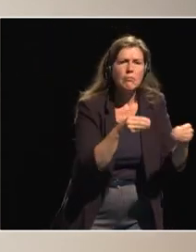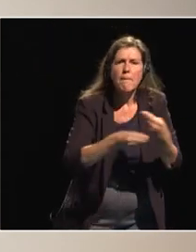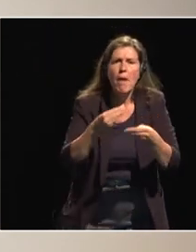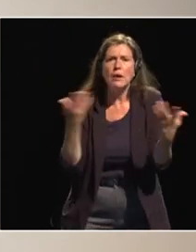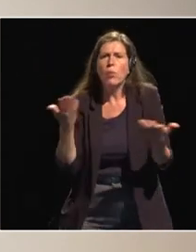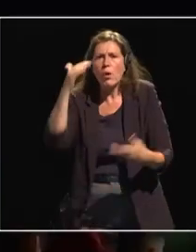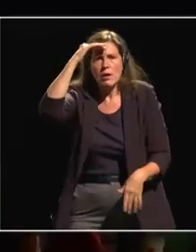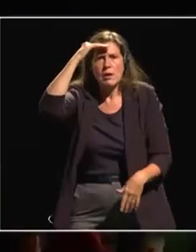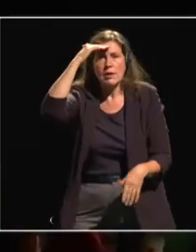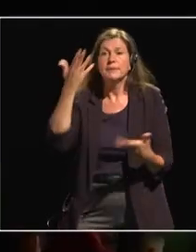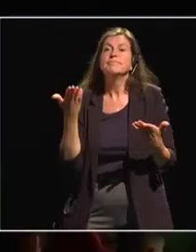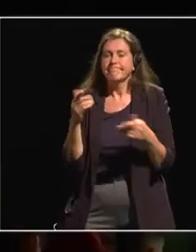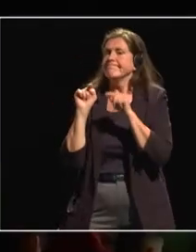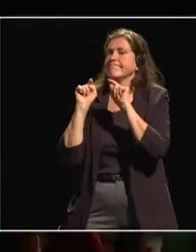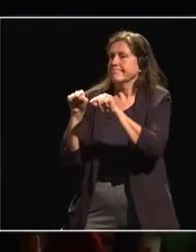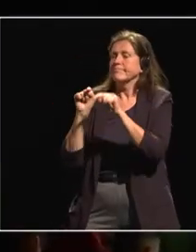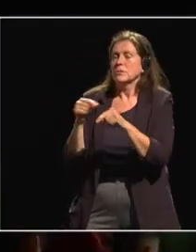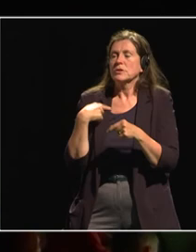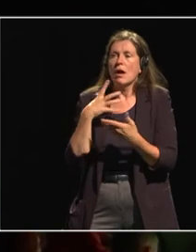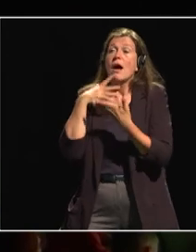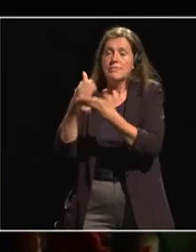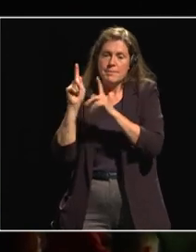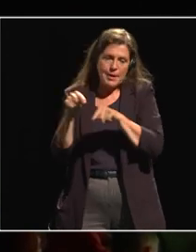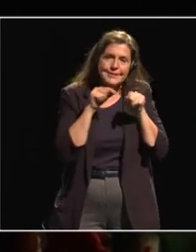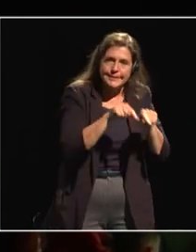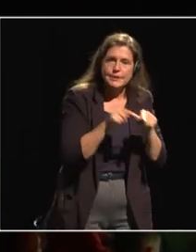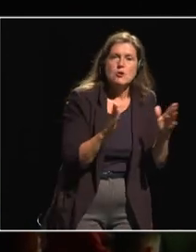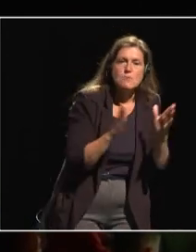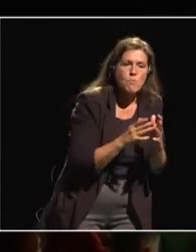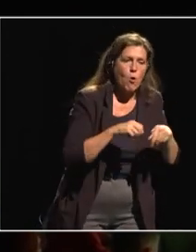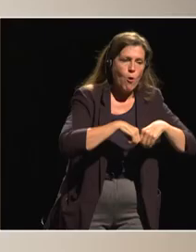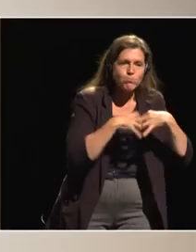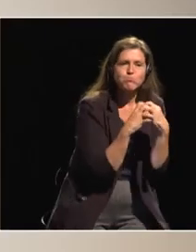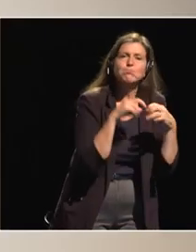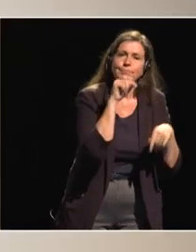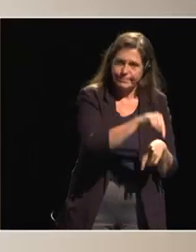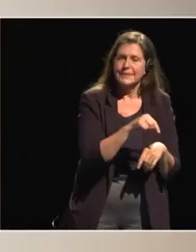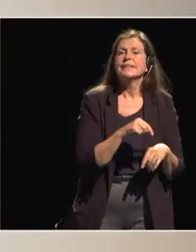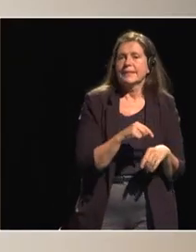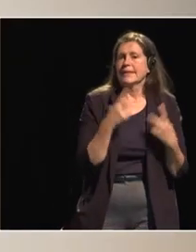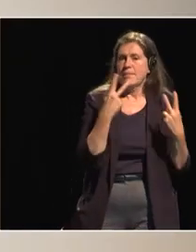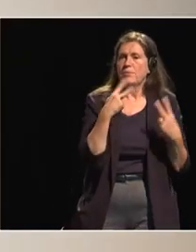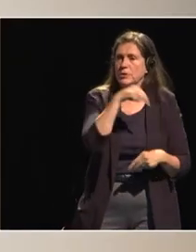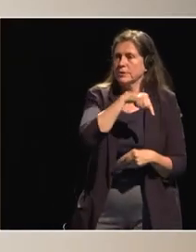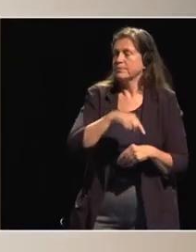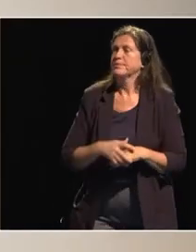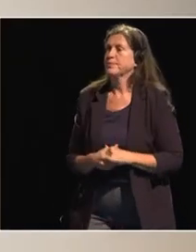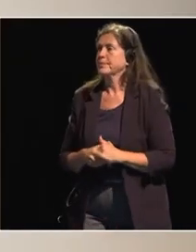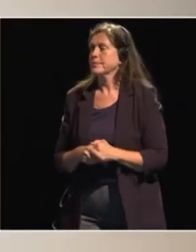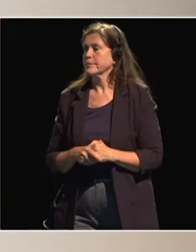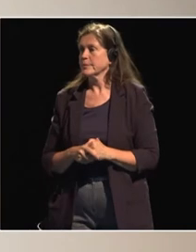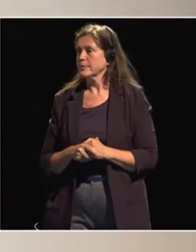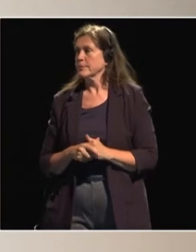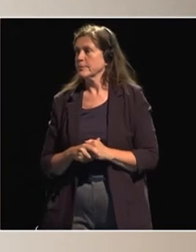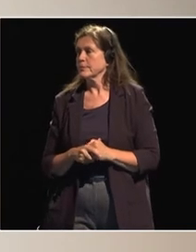my in my advice to do thank you very much thank you comments yes yeah